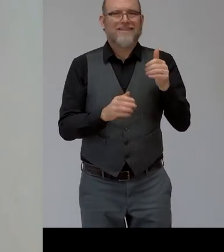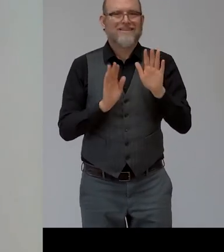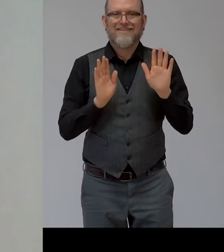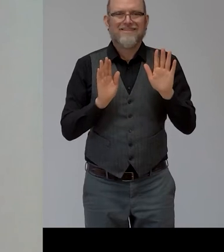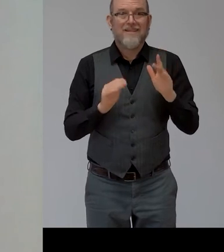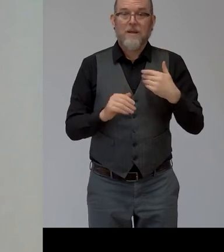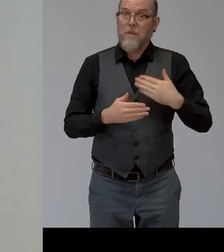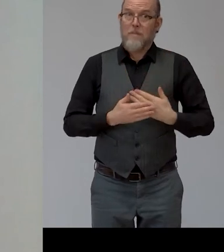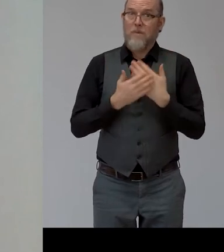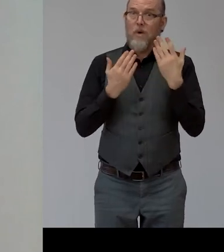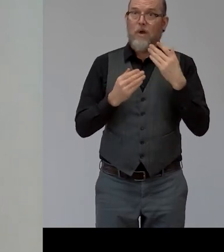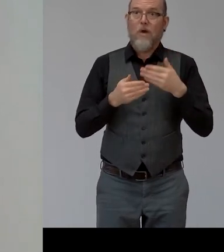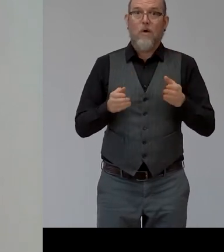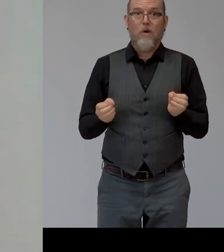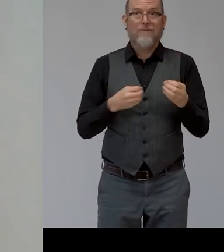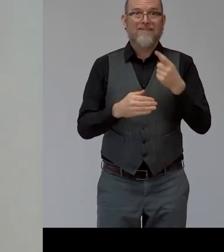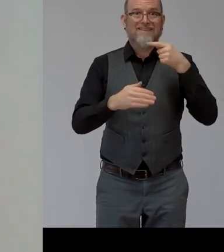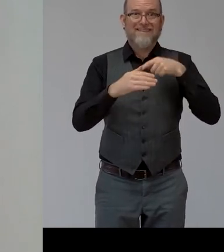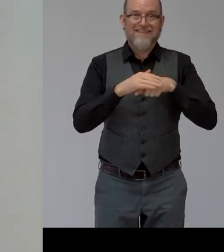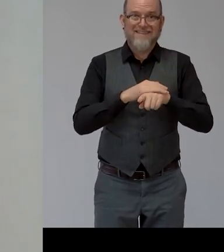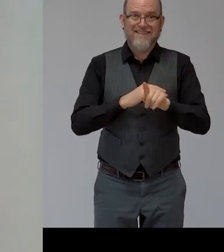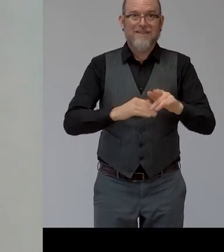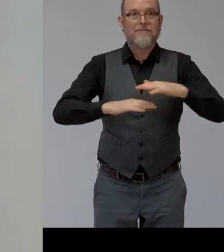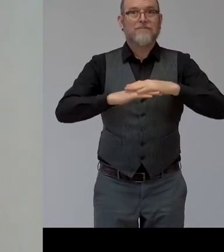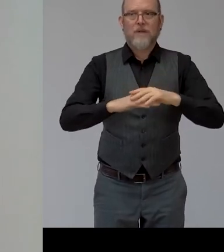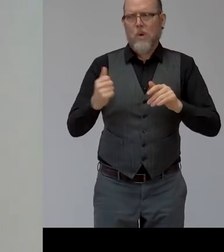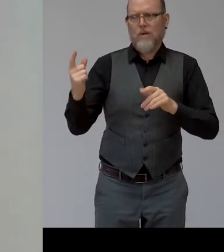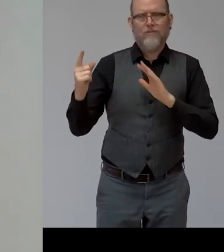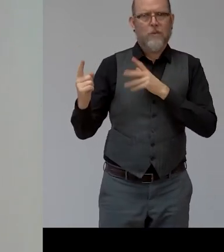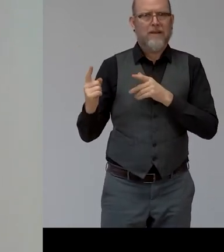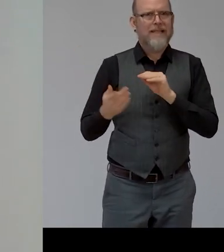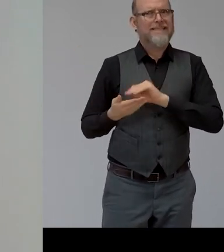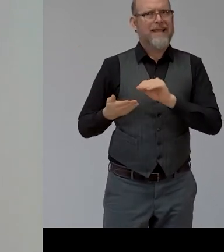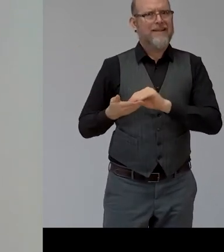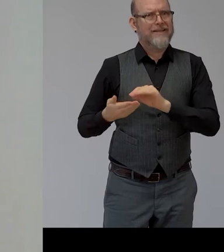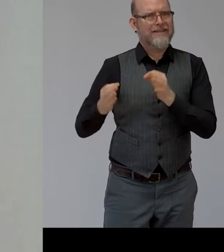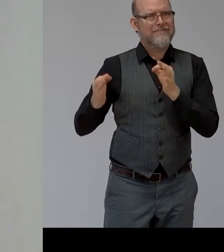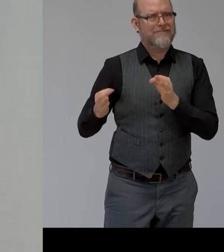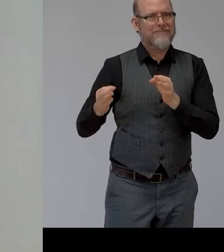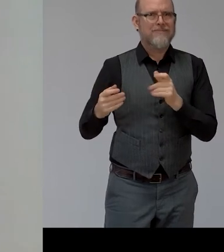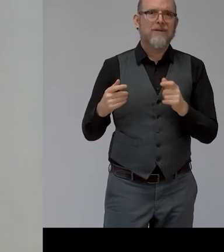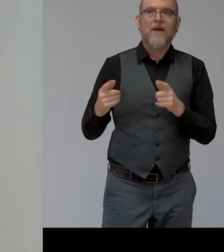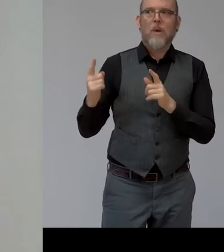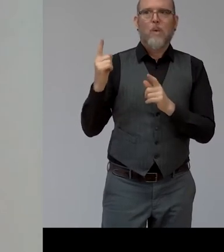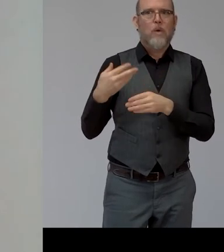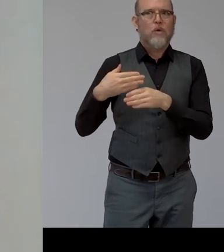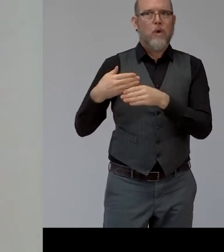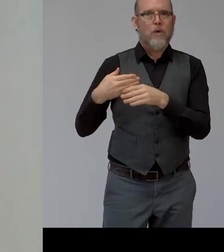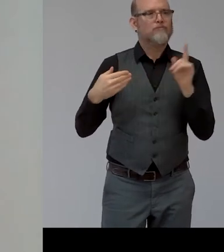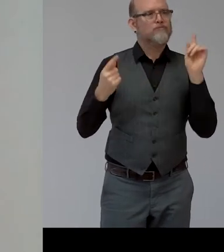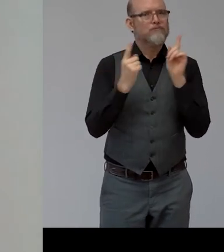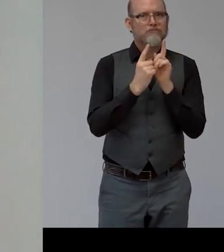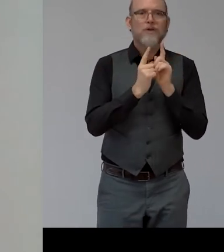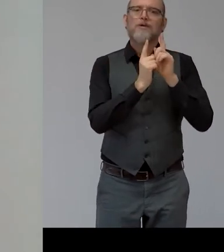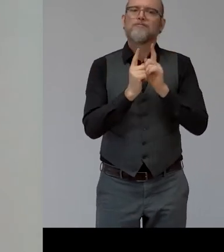manager met me at the door and she was my companion for the rest of the day and when we met in the morning she actually